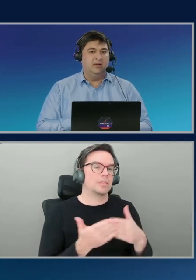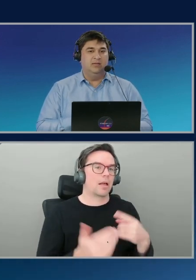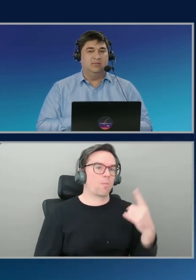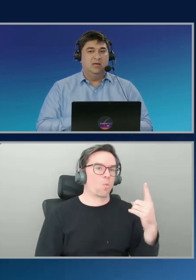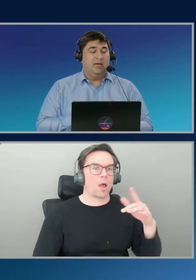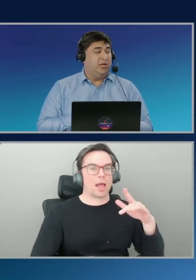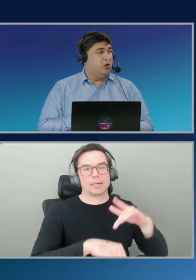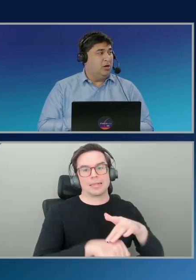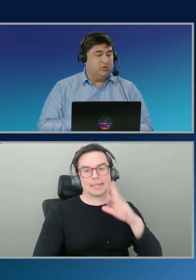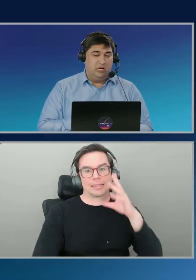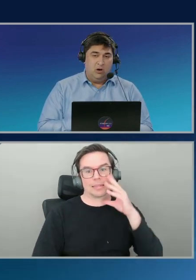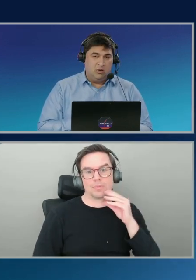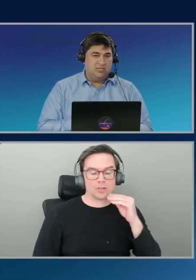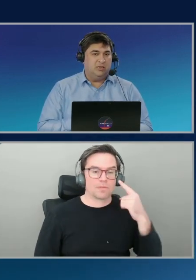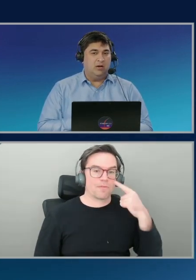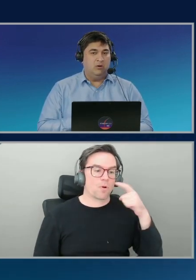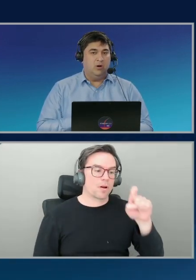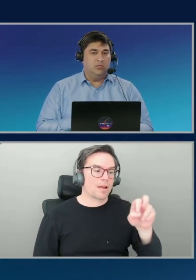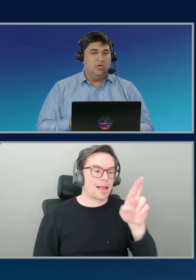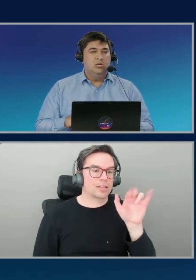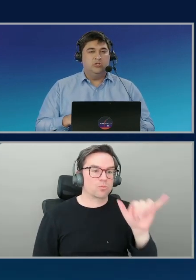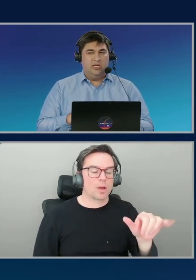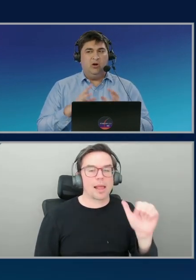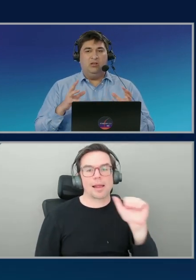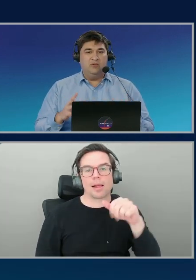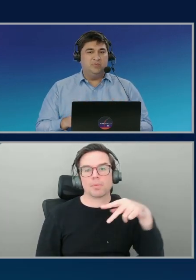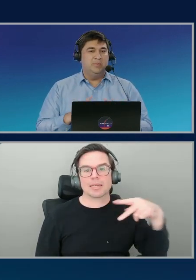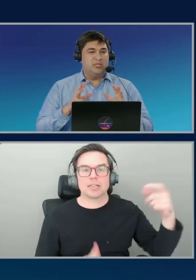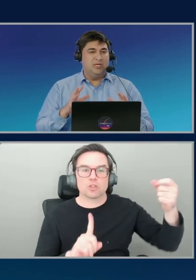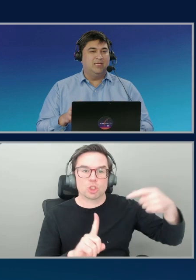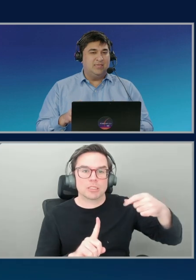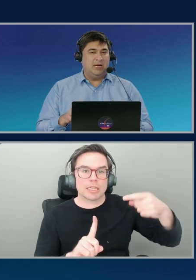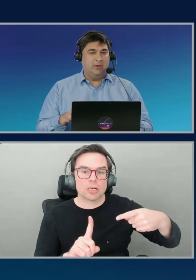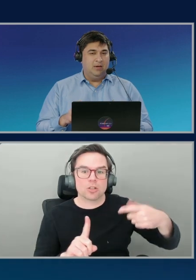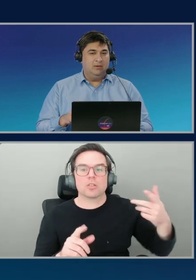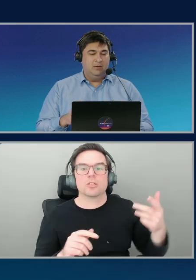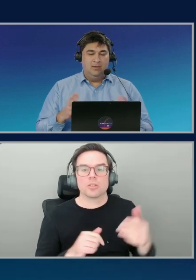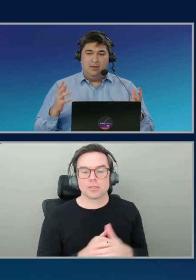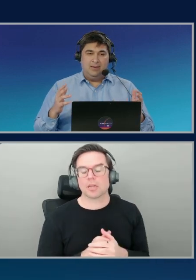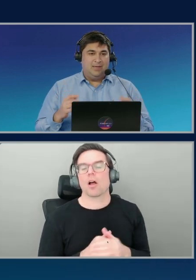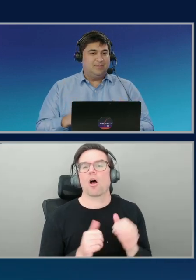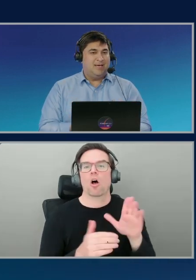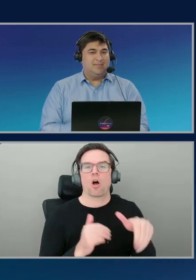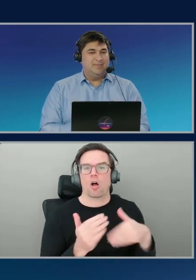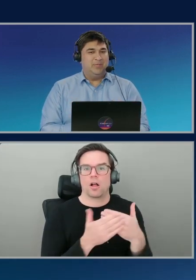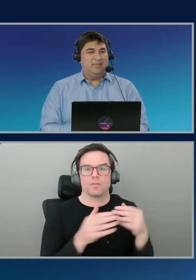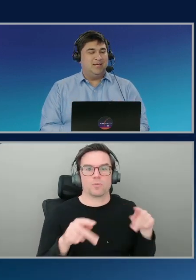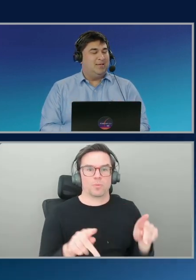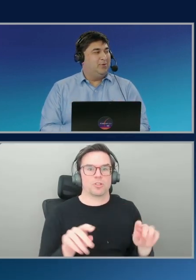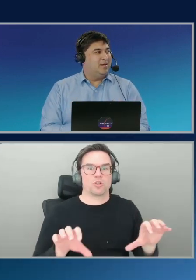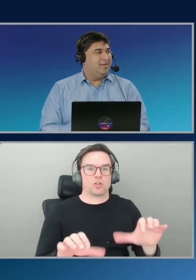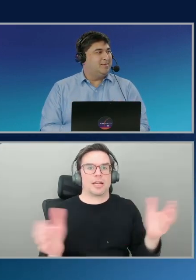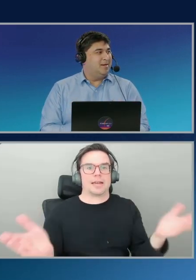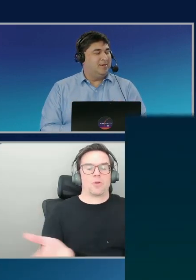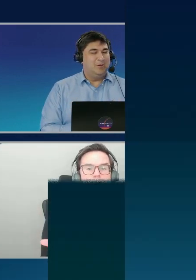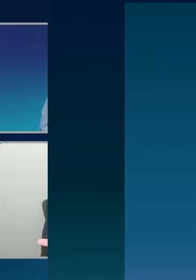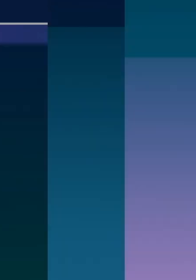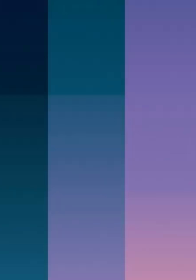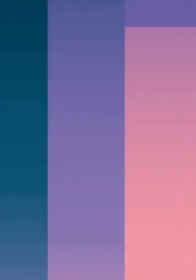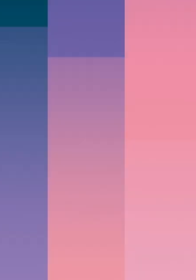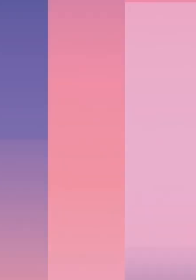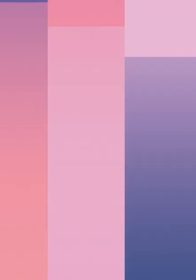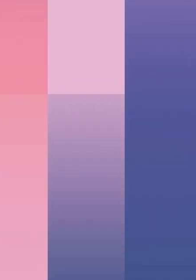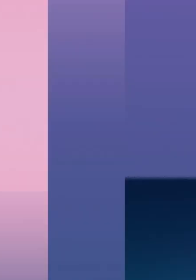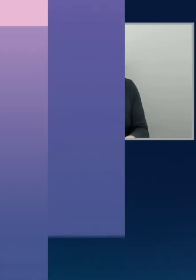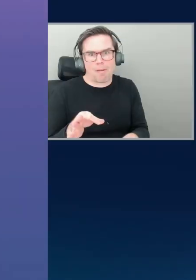signals, get your CloudTrail logs into CloudWatch. So really all of those permissioning is done out here. And that's as simple as that. You can get started. And